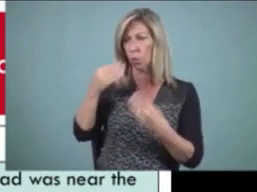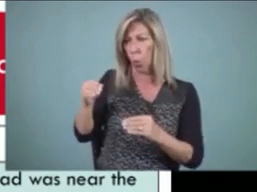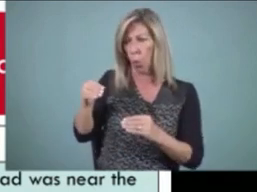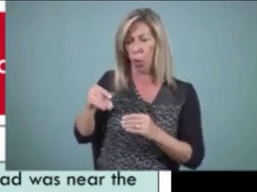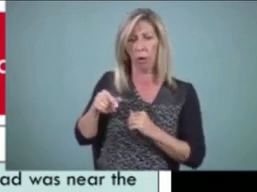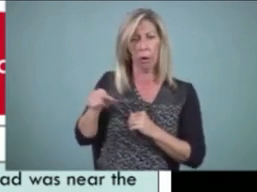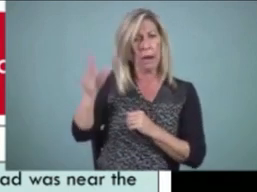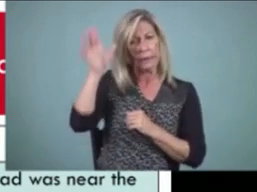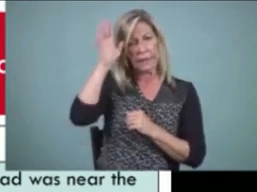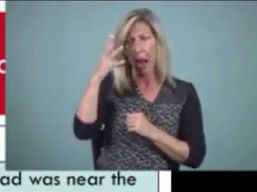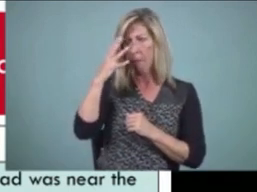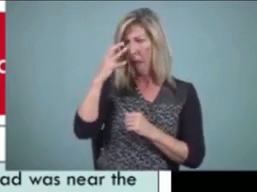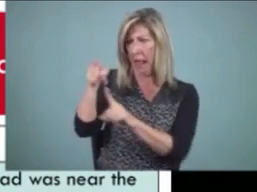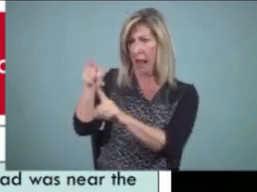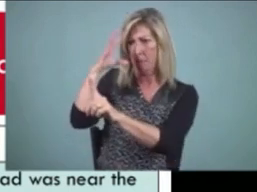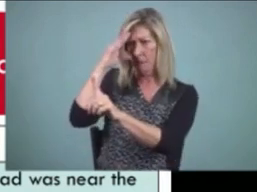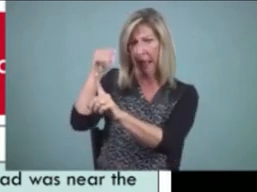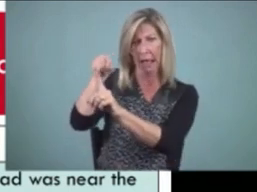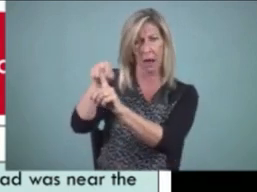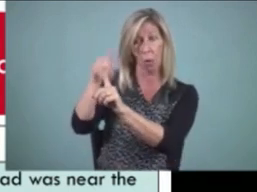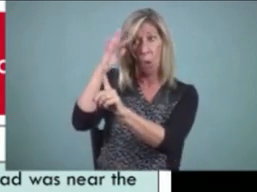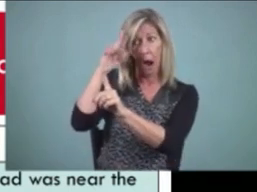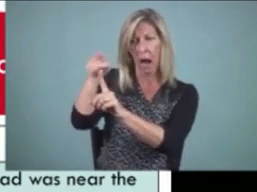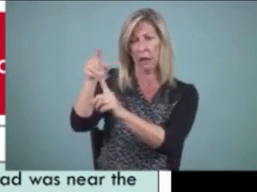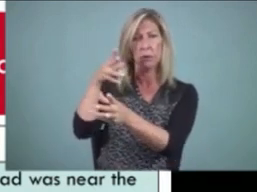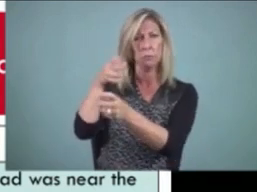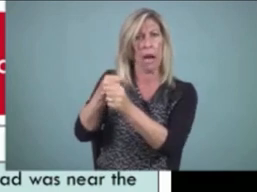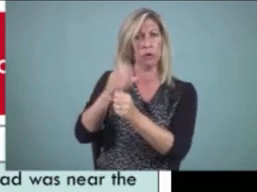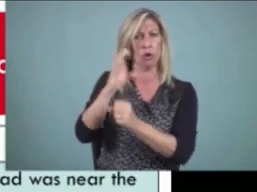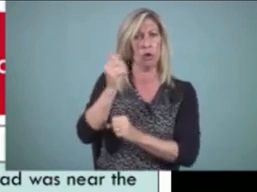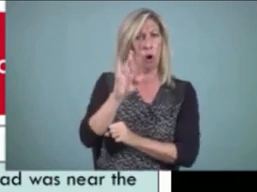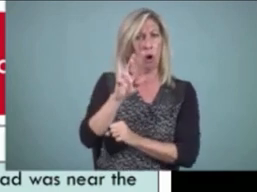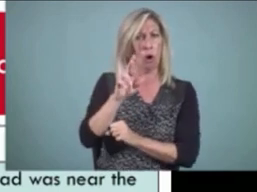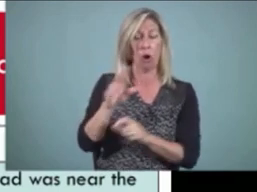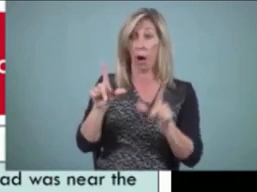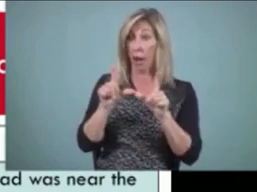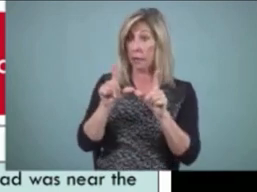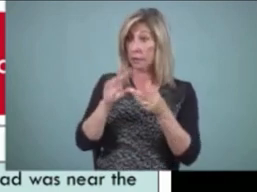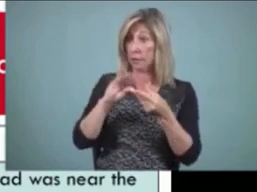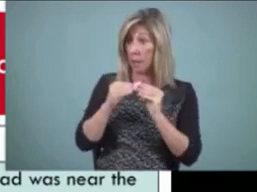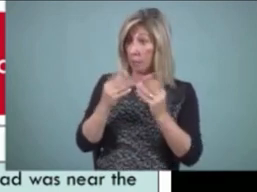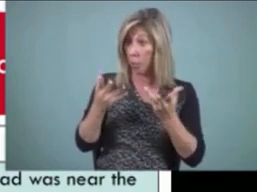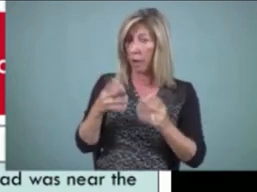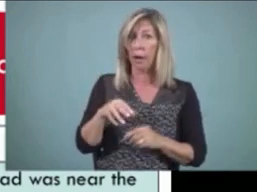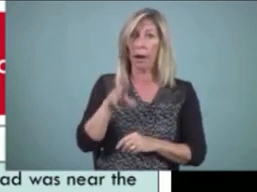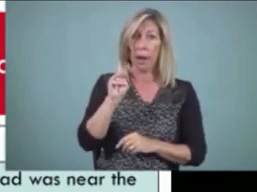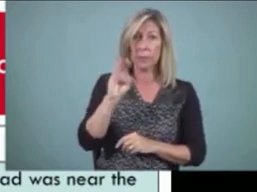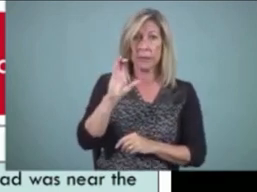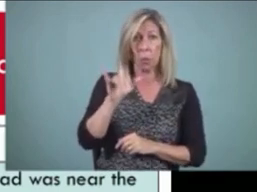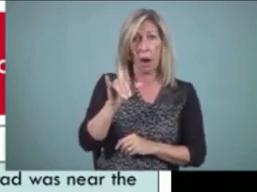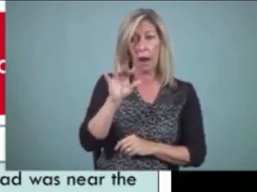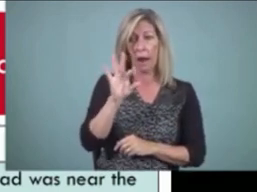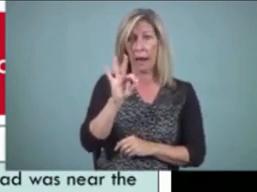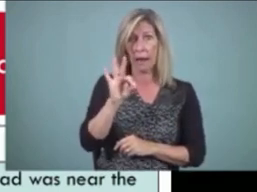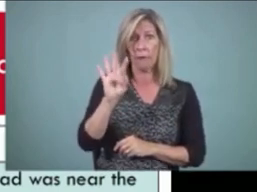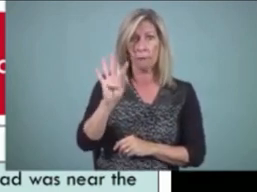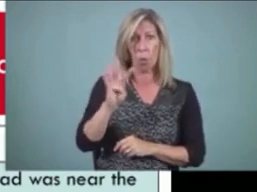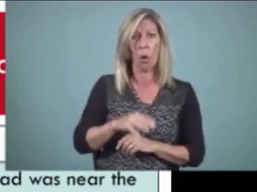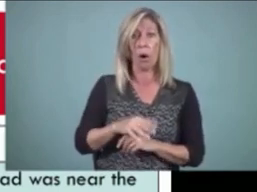because he smashed the car. The license number is MCY994. The policeman gave the man two tickets.